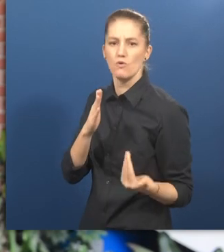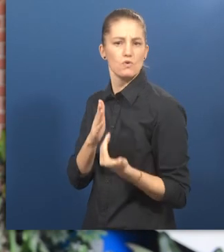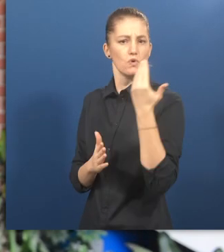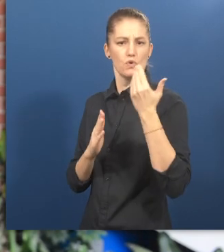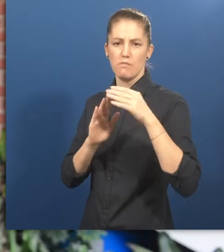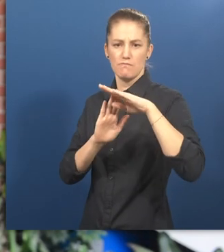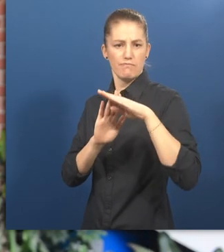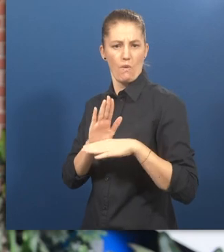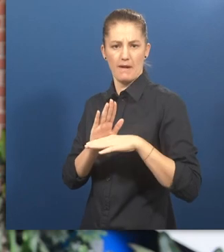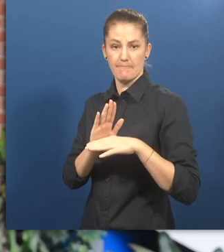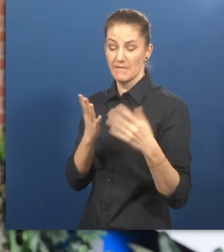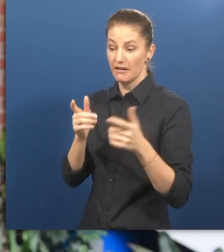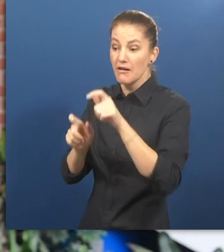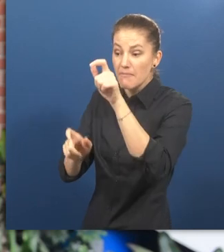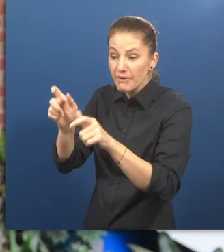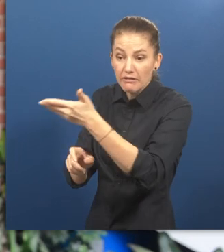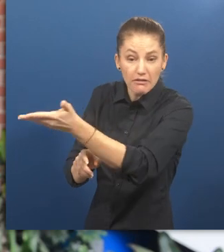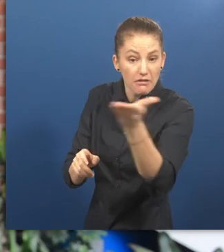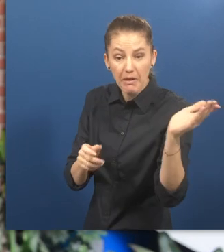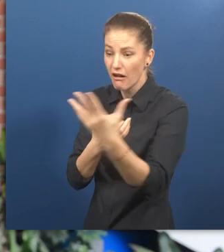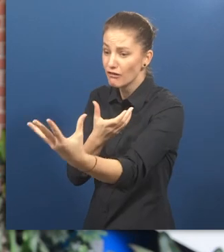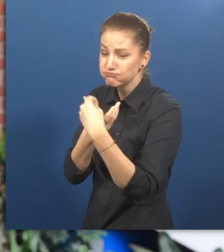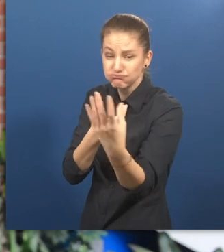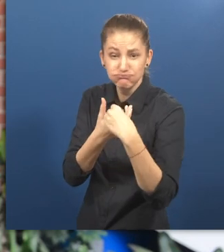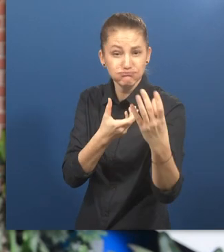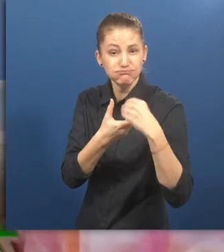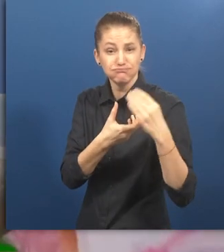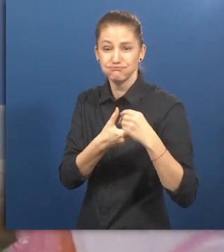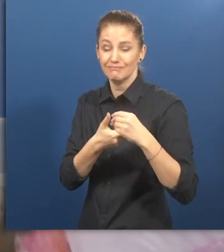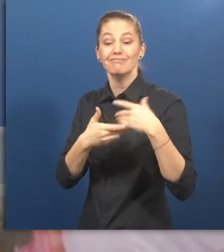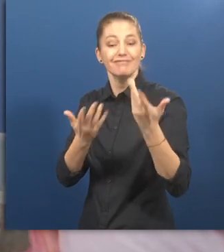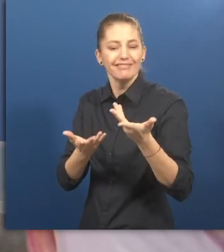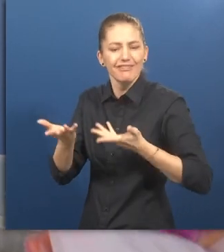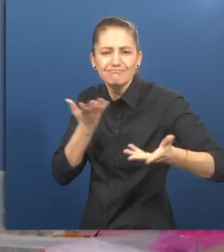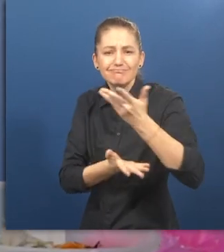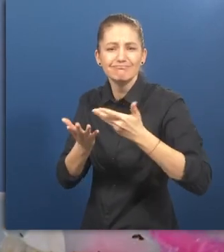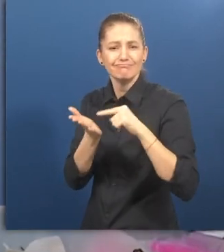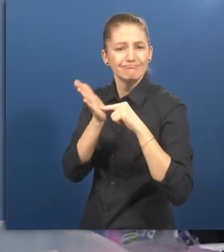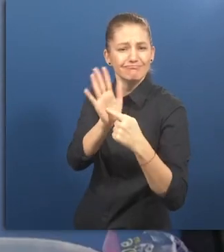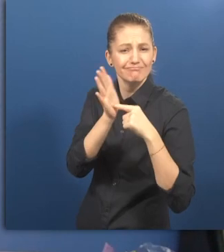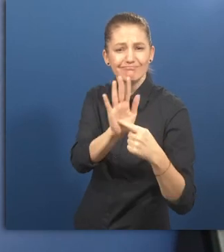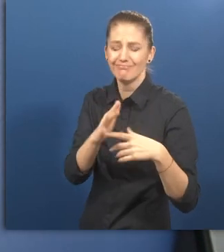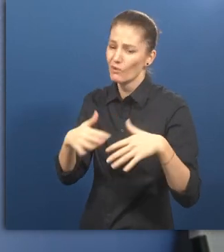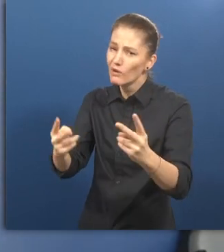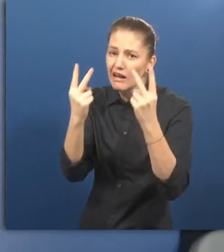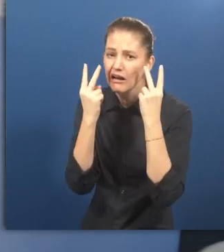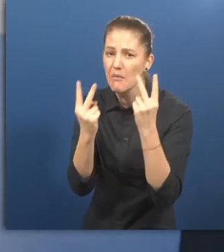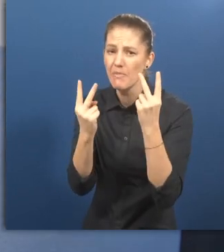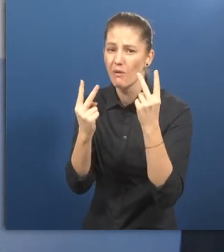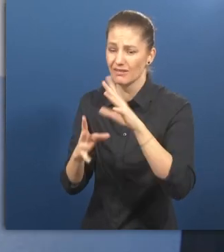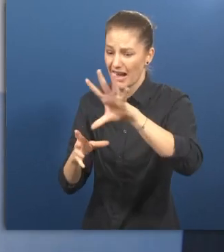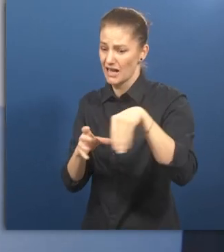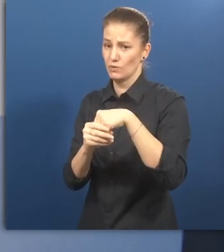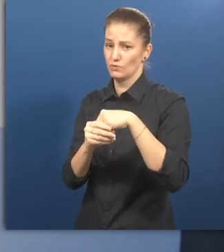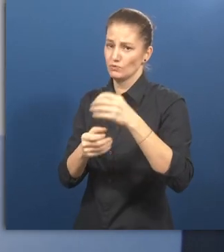in general inviting them to participate in the importance of inclusive employment in small and large businesses and raise